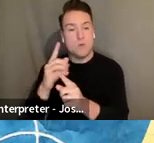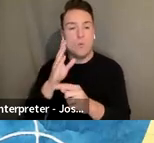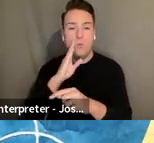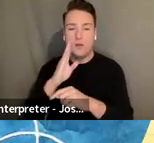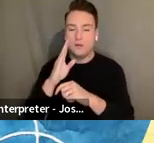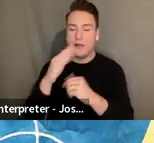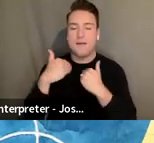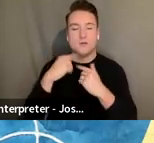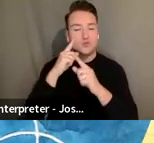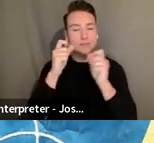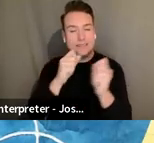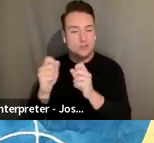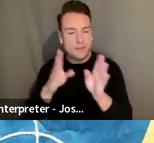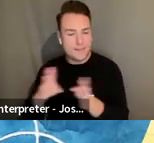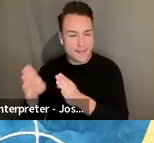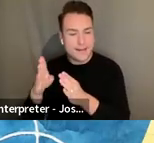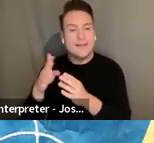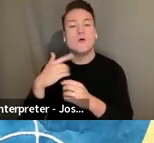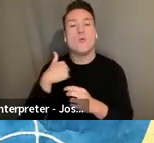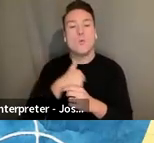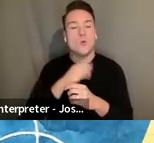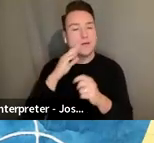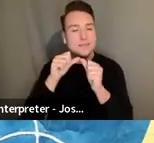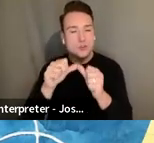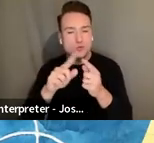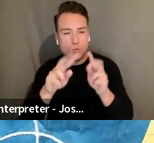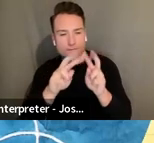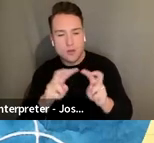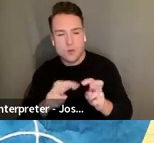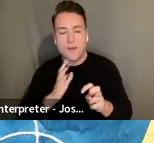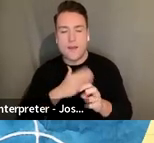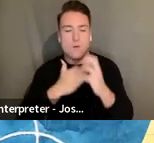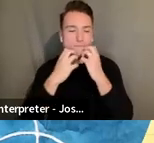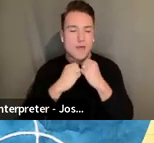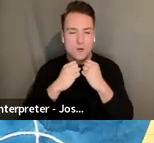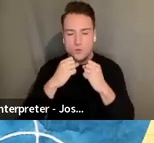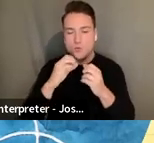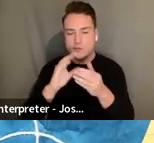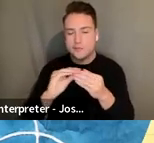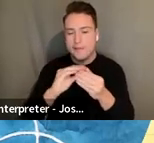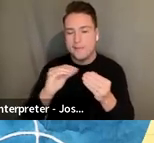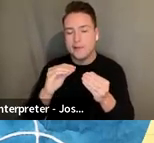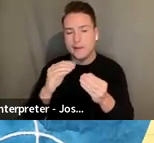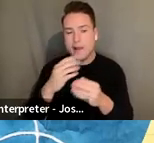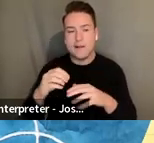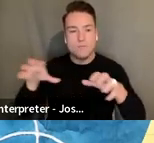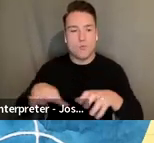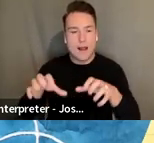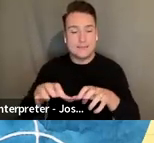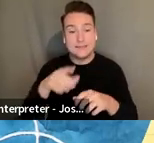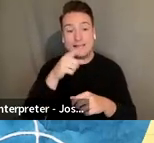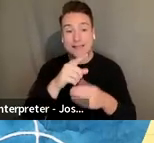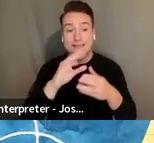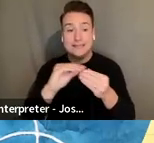during which we will be continuing to evaluate our values statements and practices. So this statement may